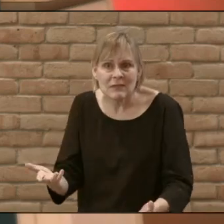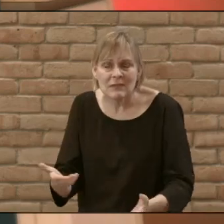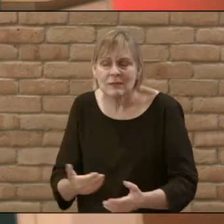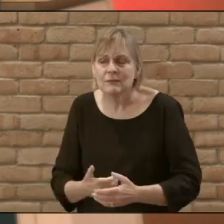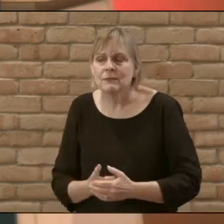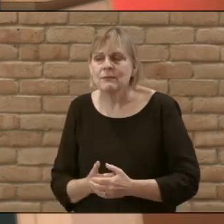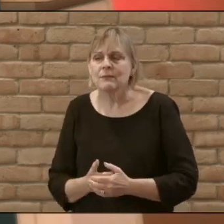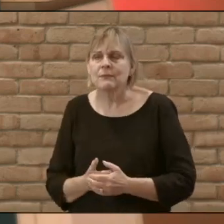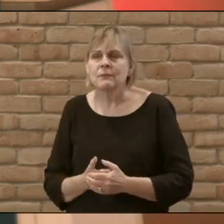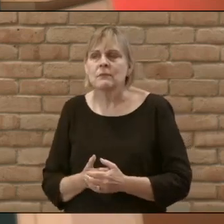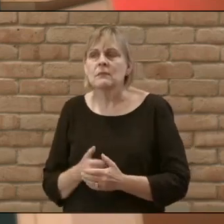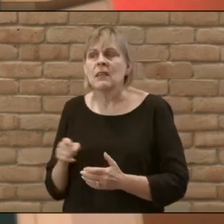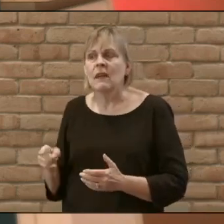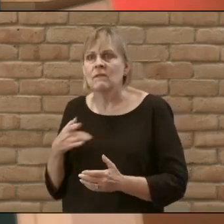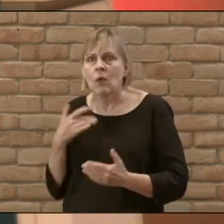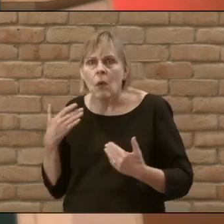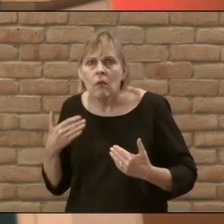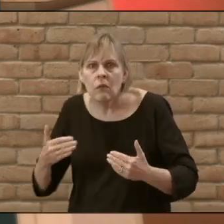and it was all just too much